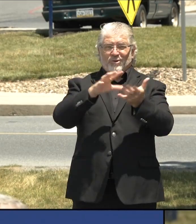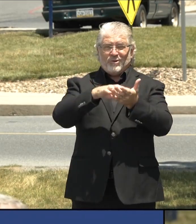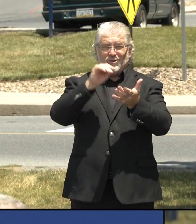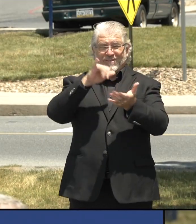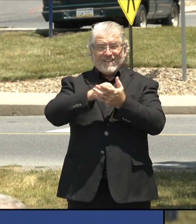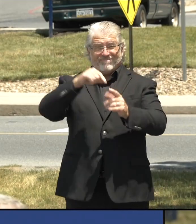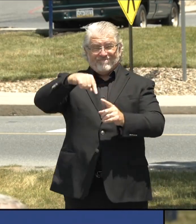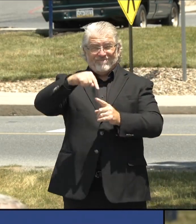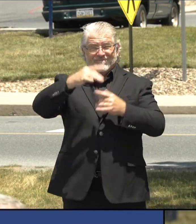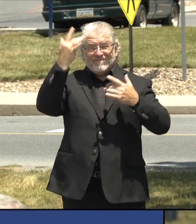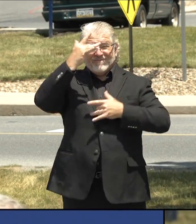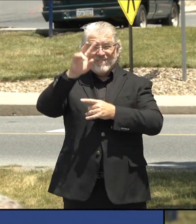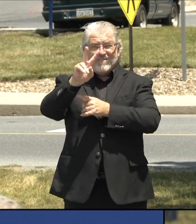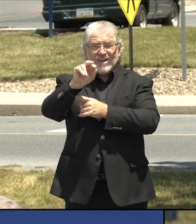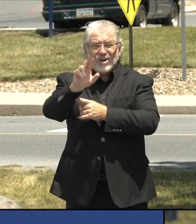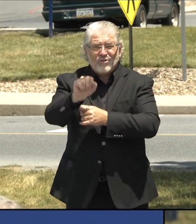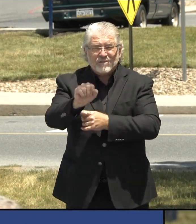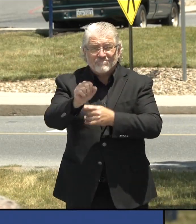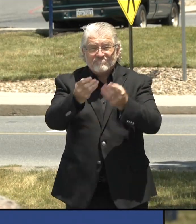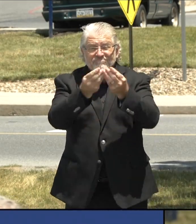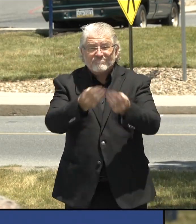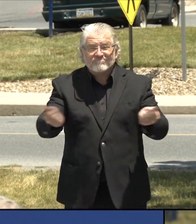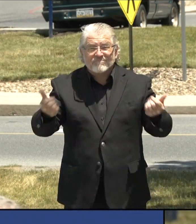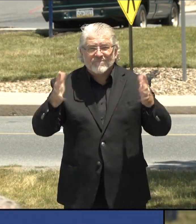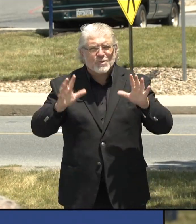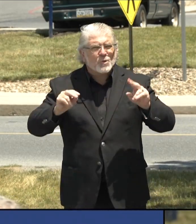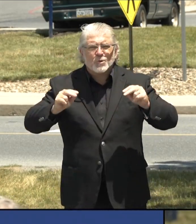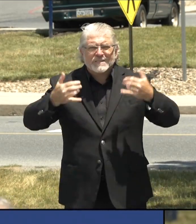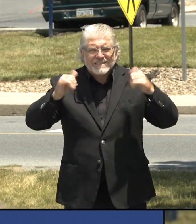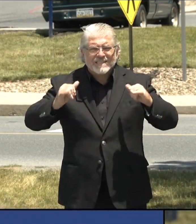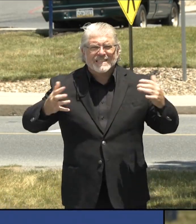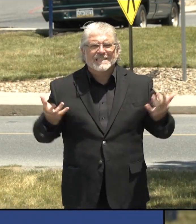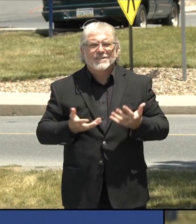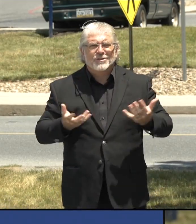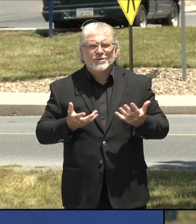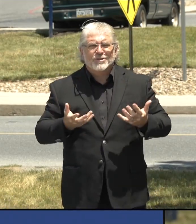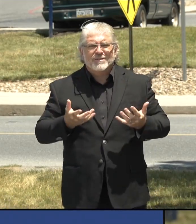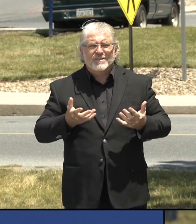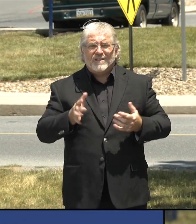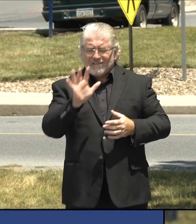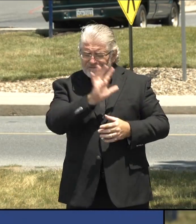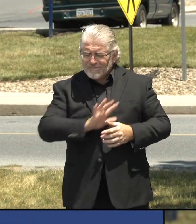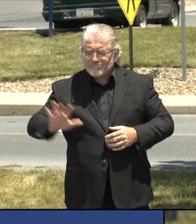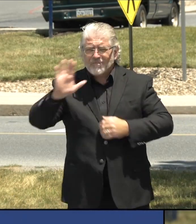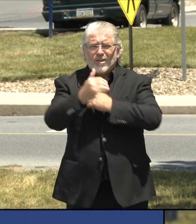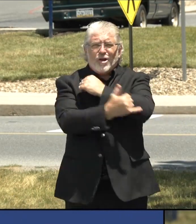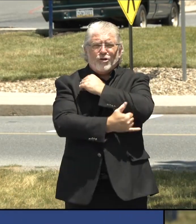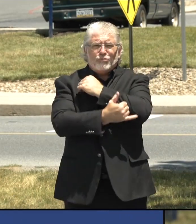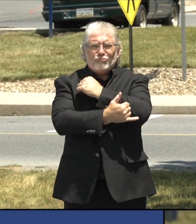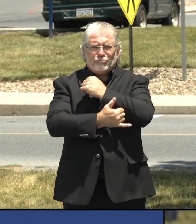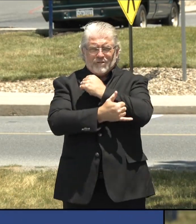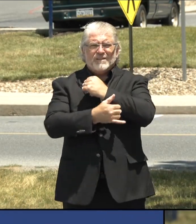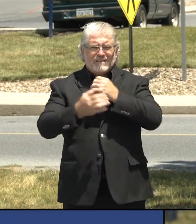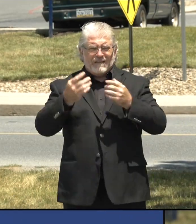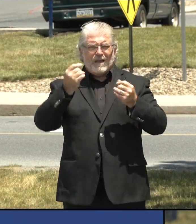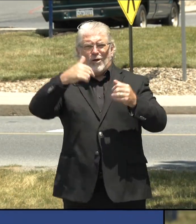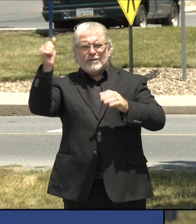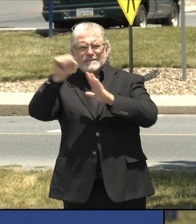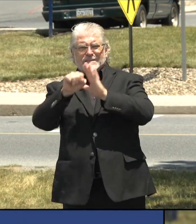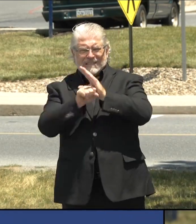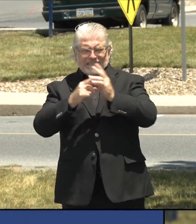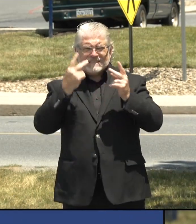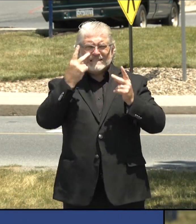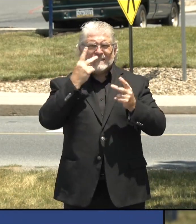gone. Across the country, states are seeing significant increases in states like Arizona, Texas, and